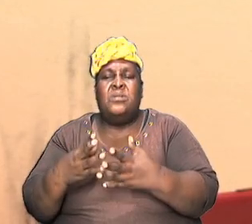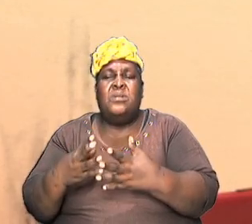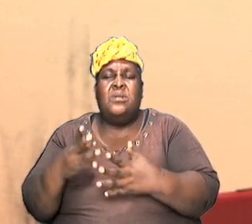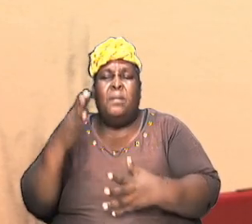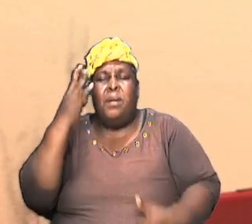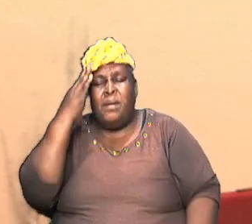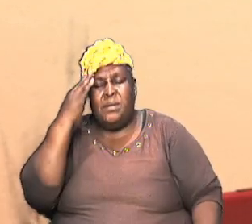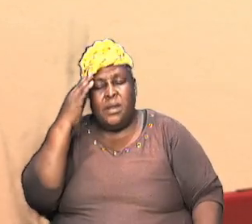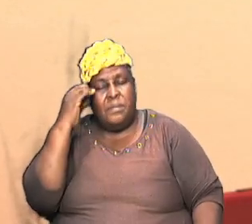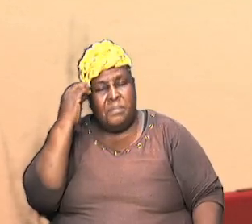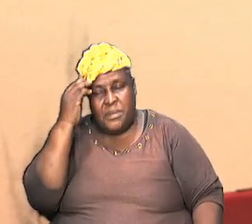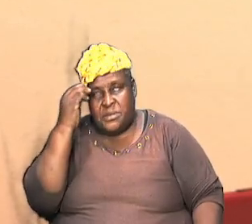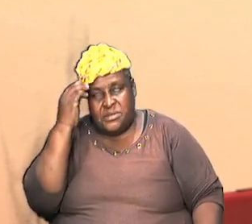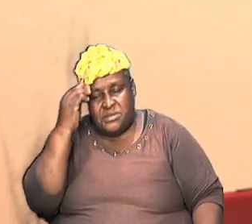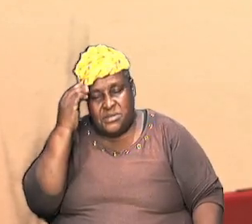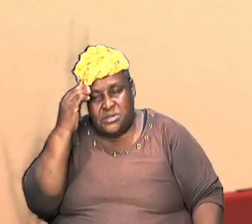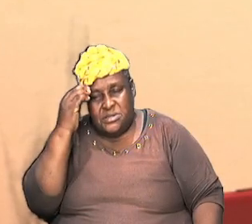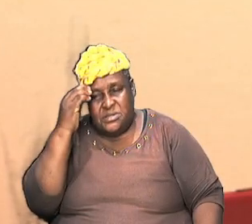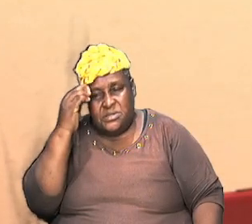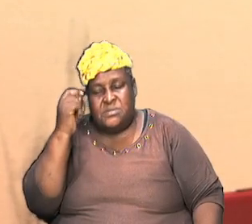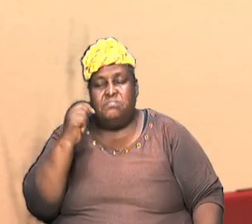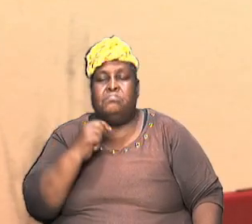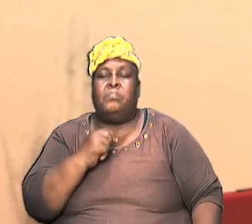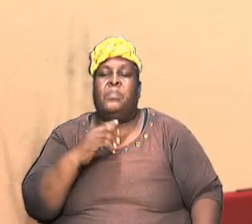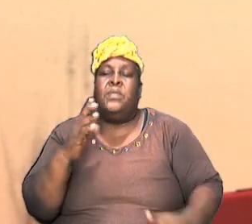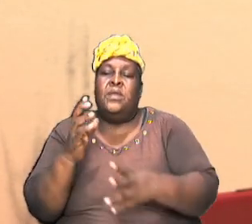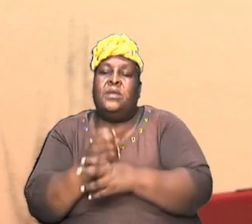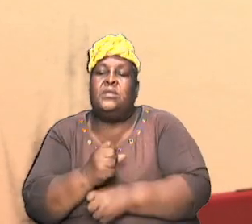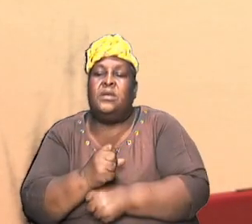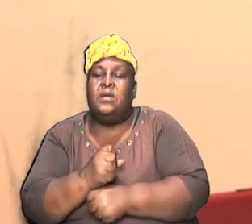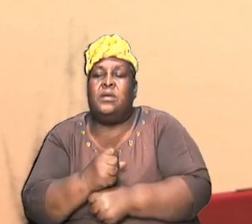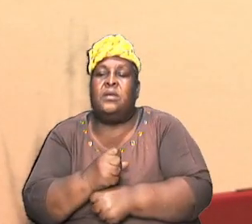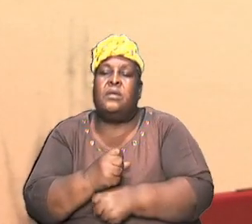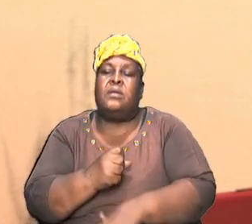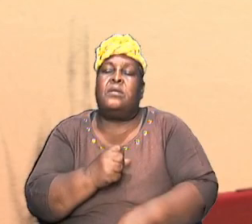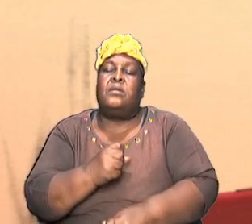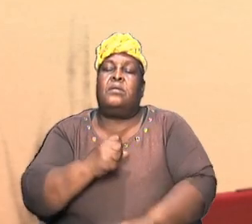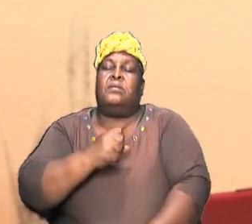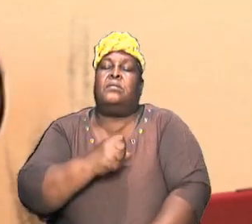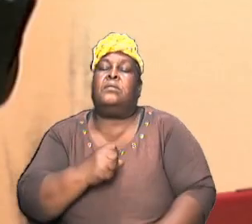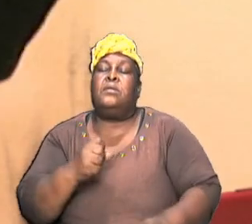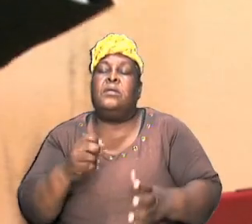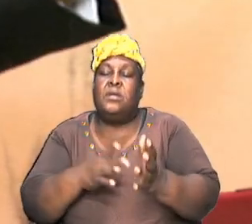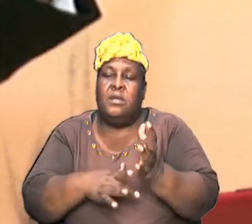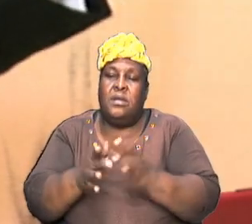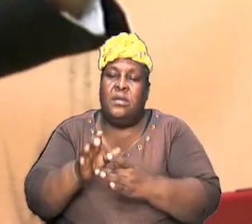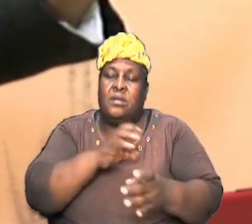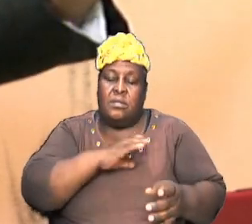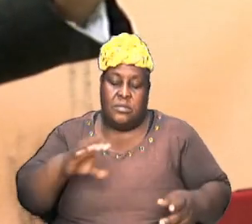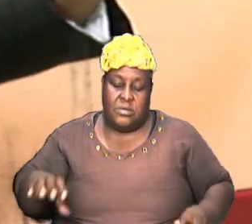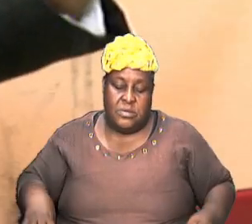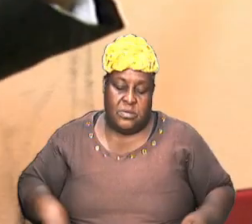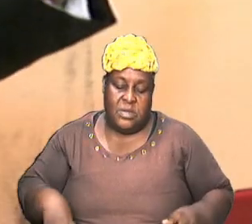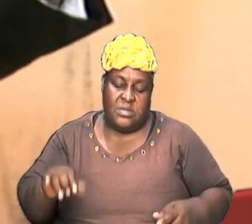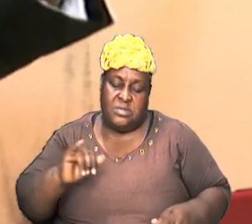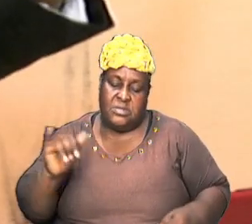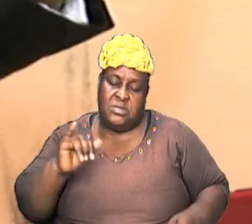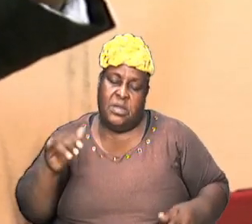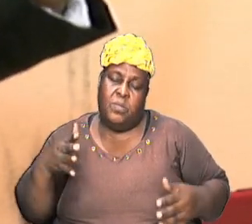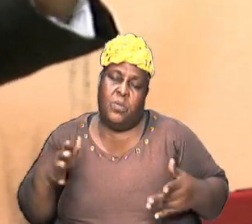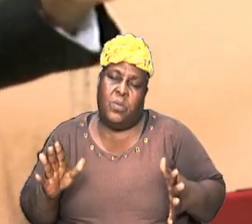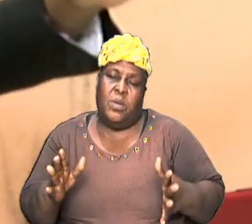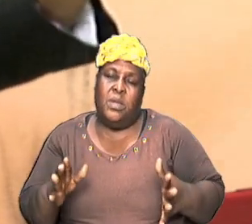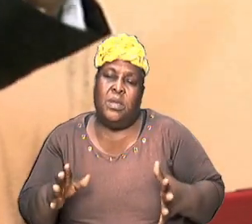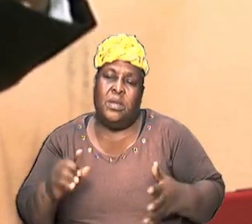meditate on and so take it that Jesus Christ in the same way that